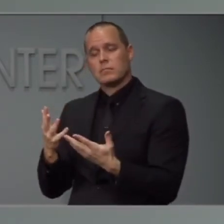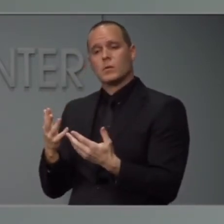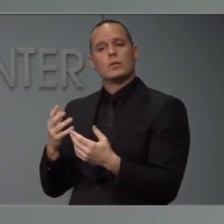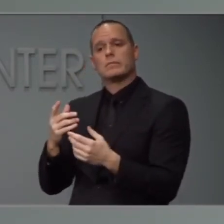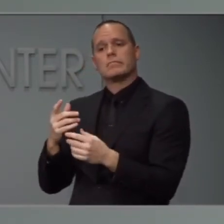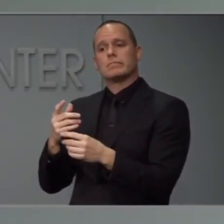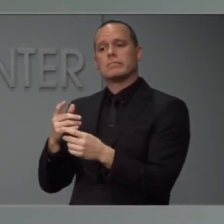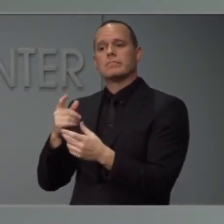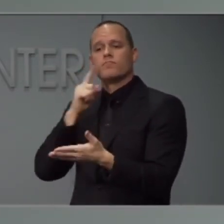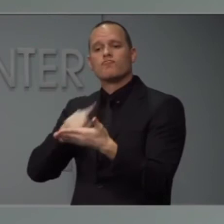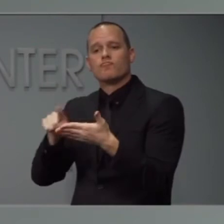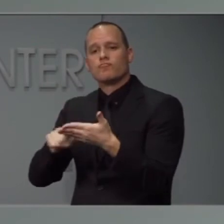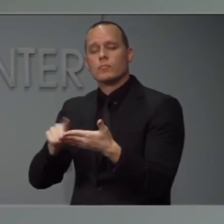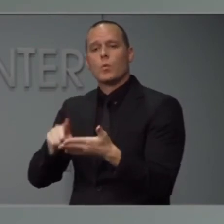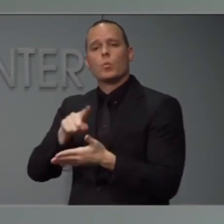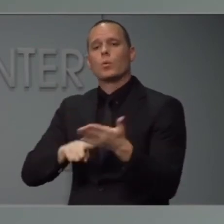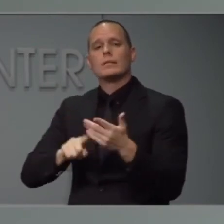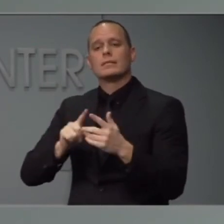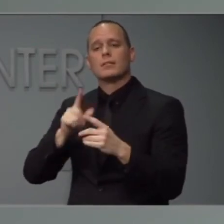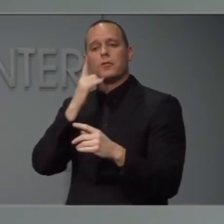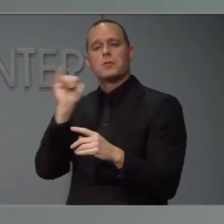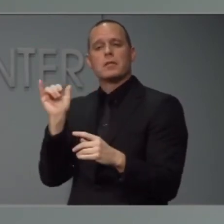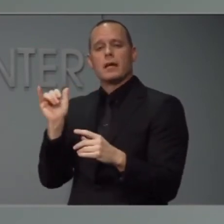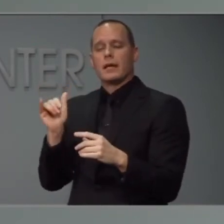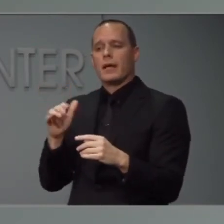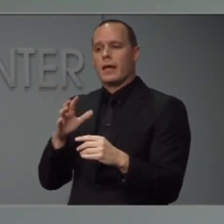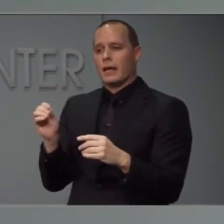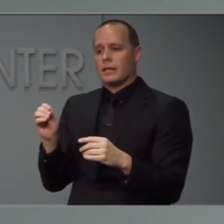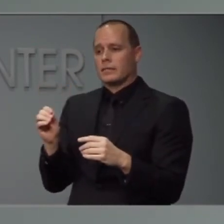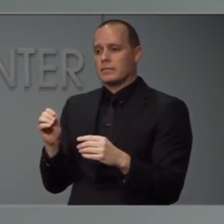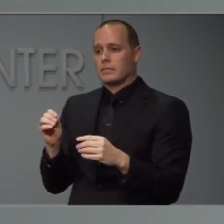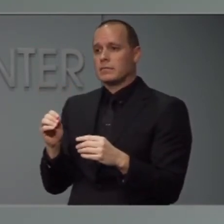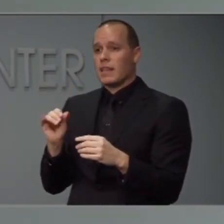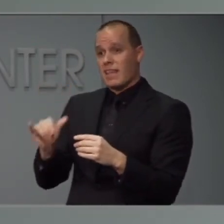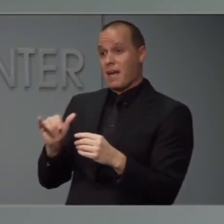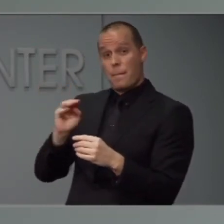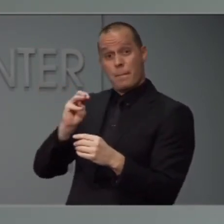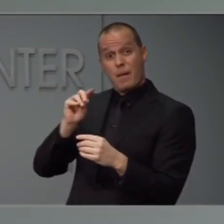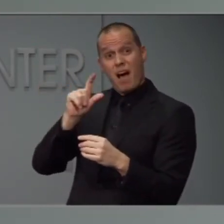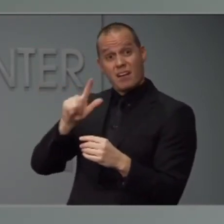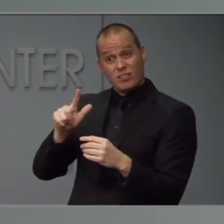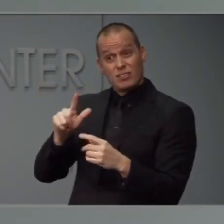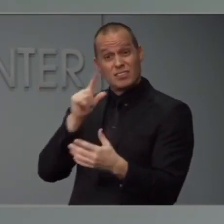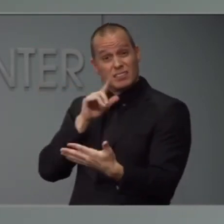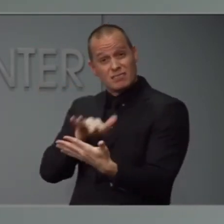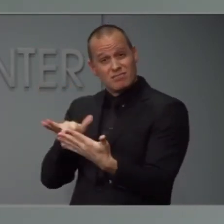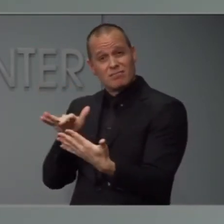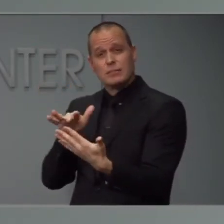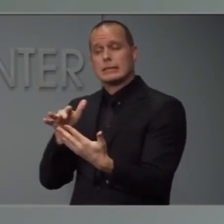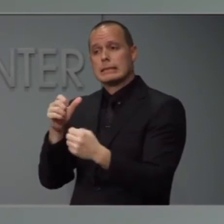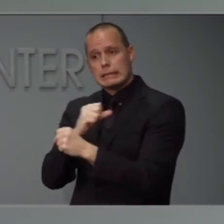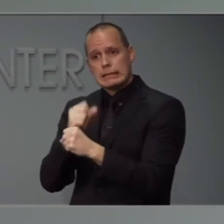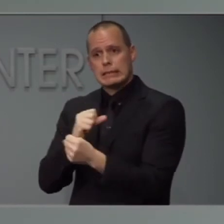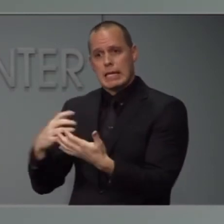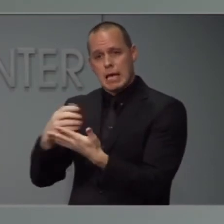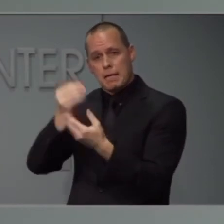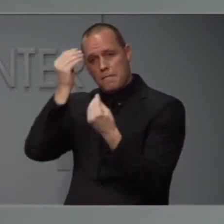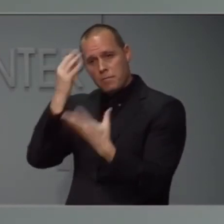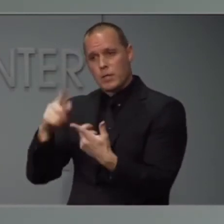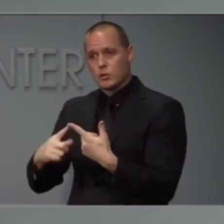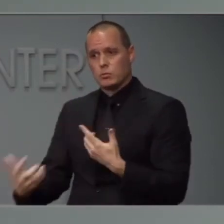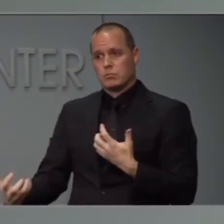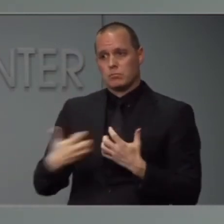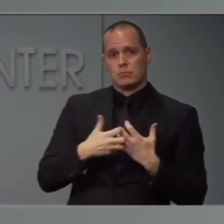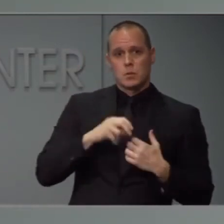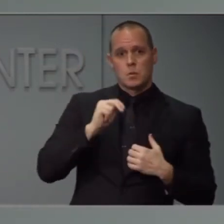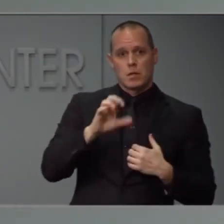are out there and tailor them to what's happening in North Carolina. So we hope to be able to share more information on that as we